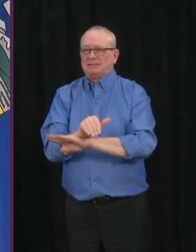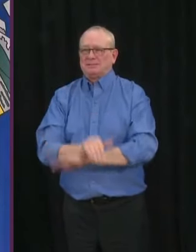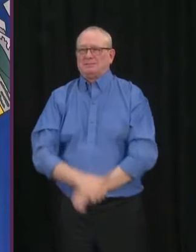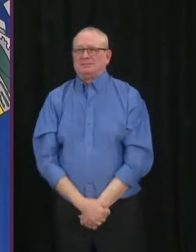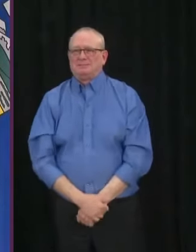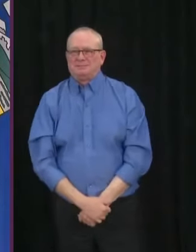We'll.e.